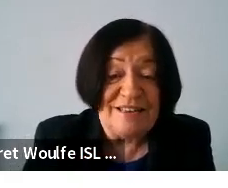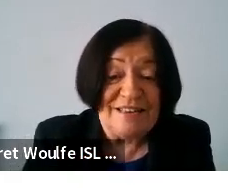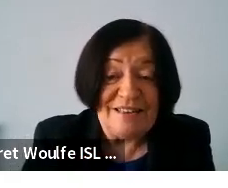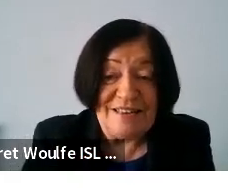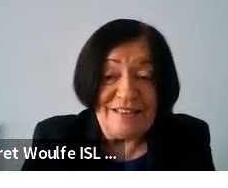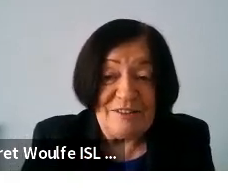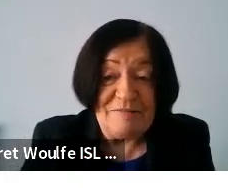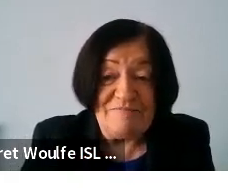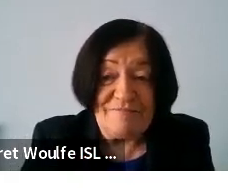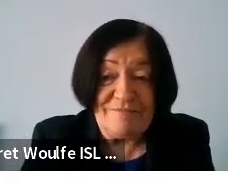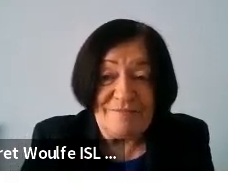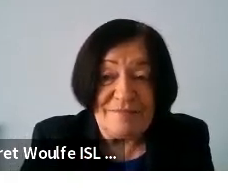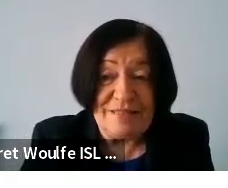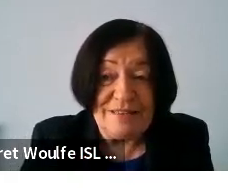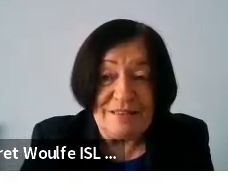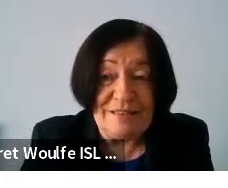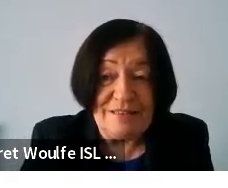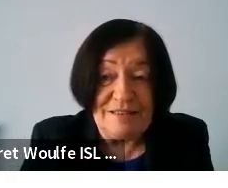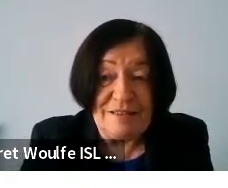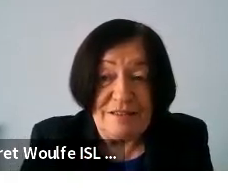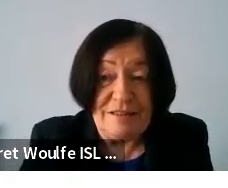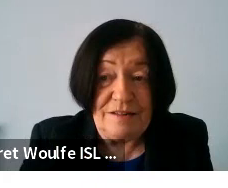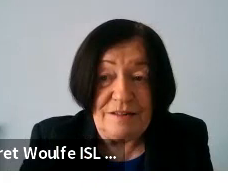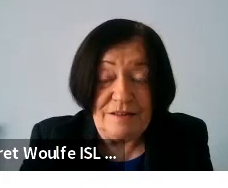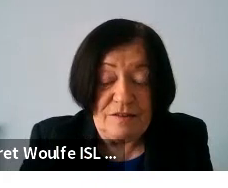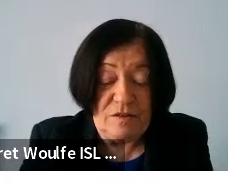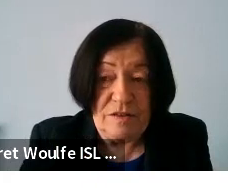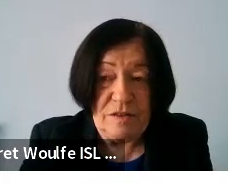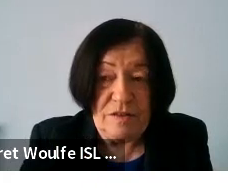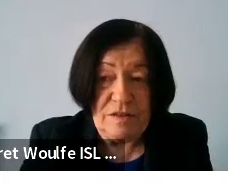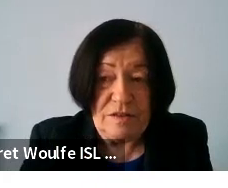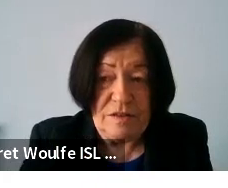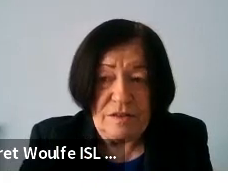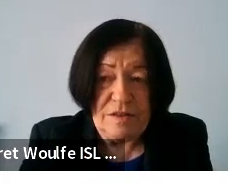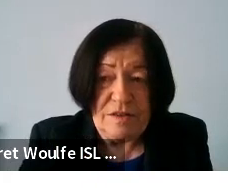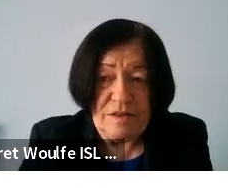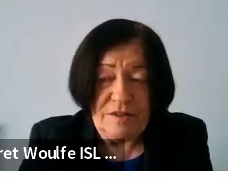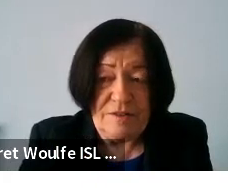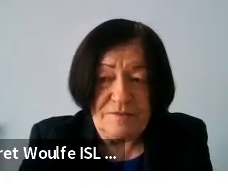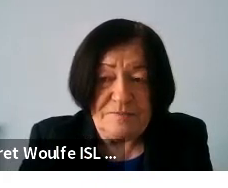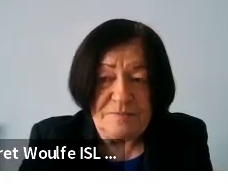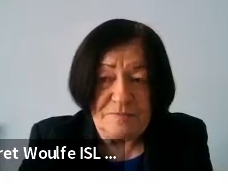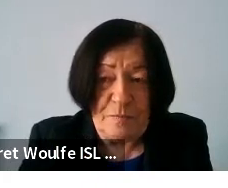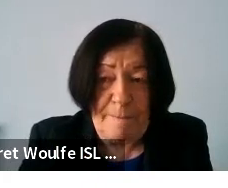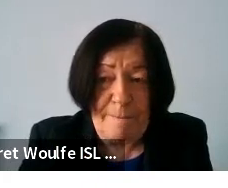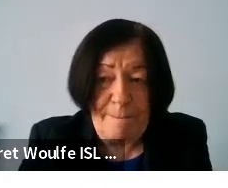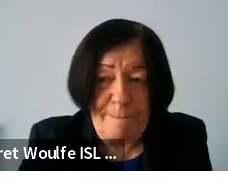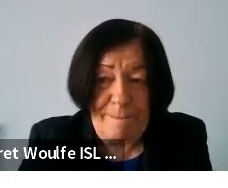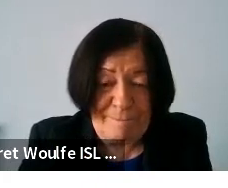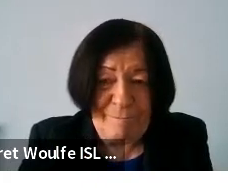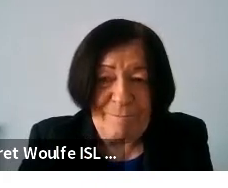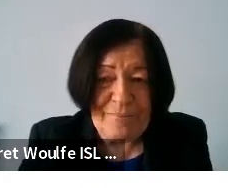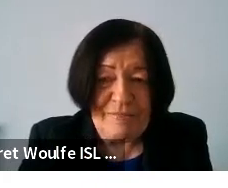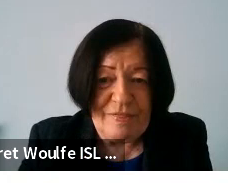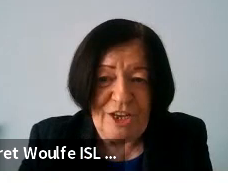christina you are muted yep absolutely so thanks margaret